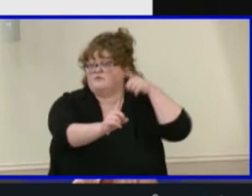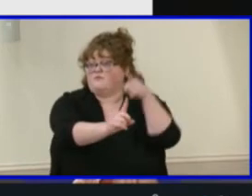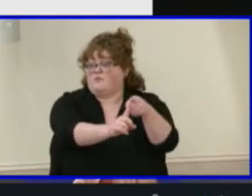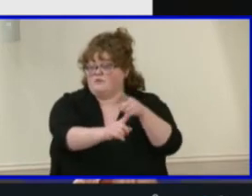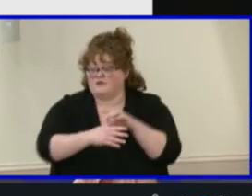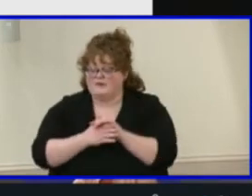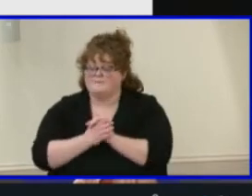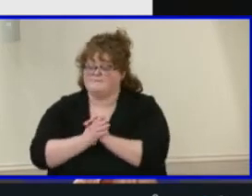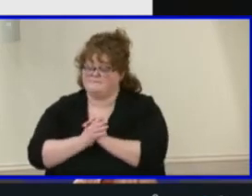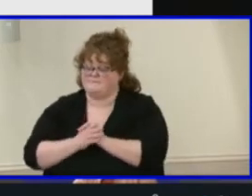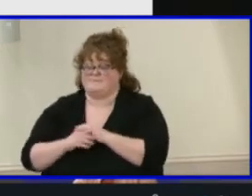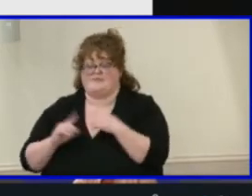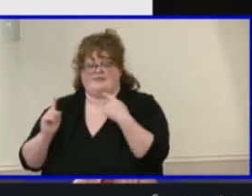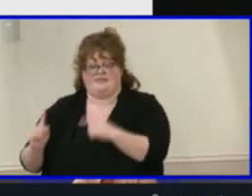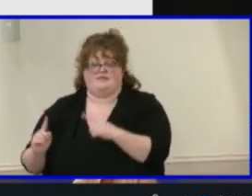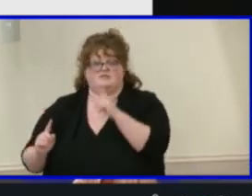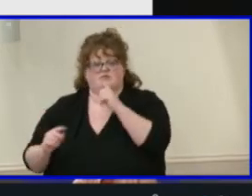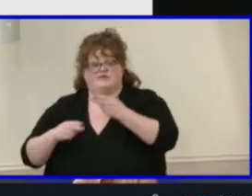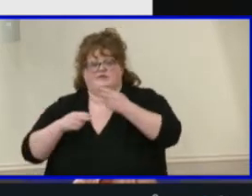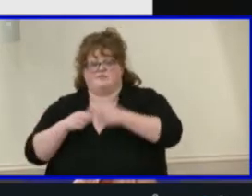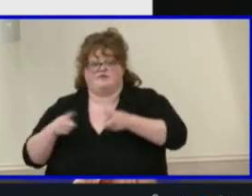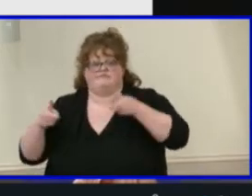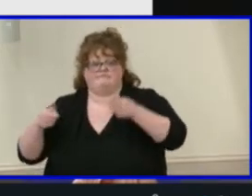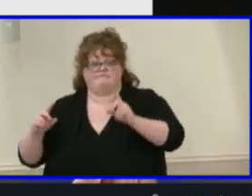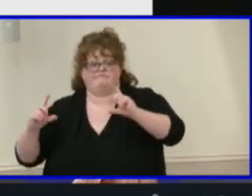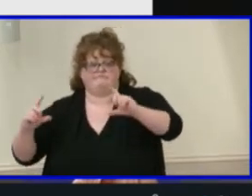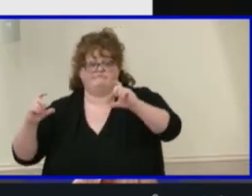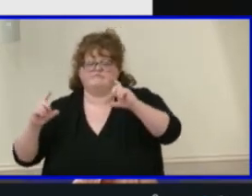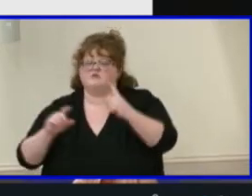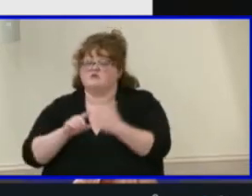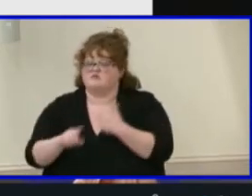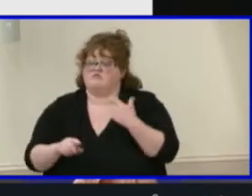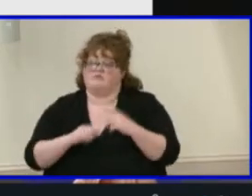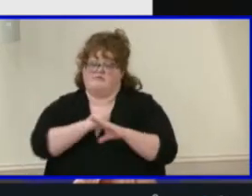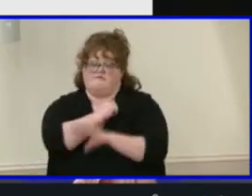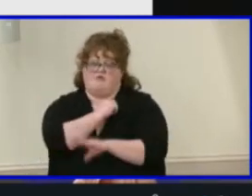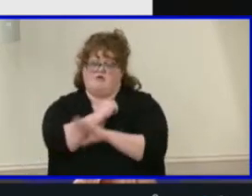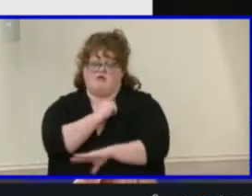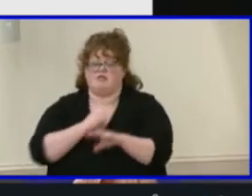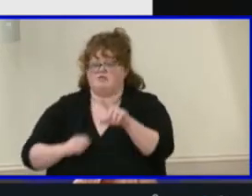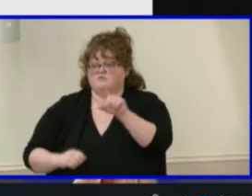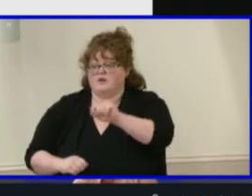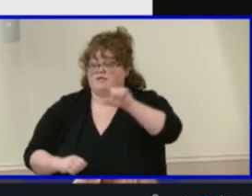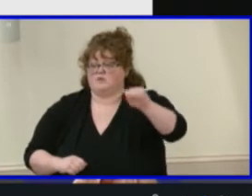This is a snapshot of our HCPS demographics from the fall of 2020.